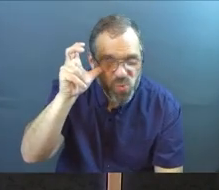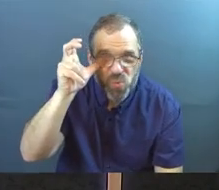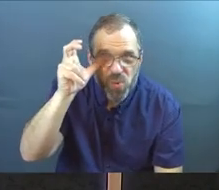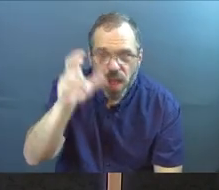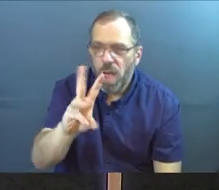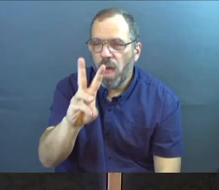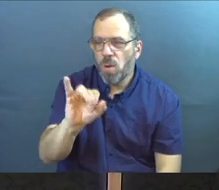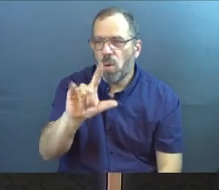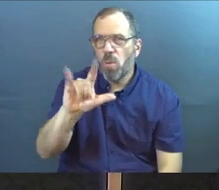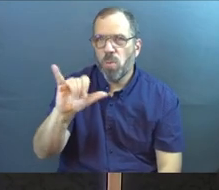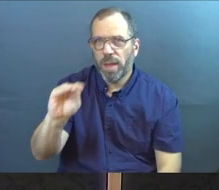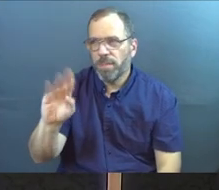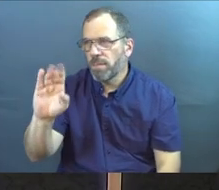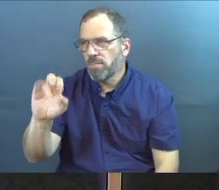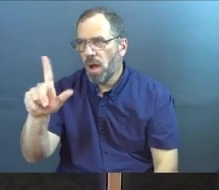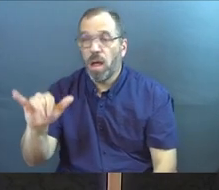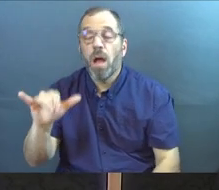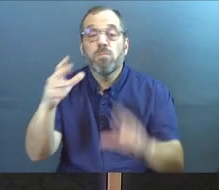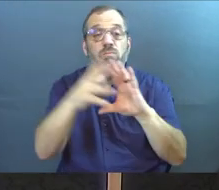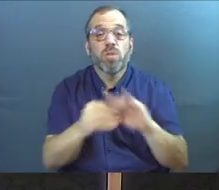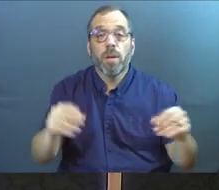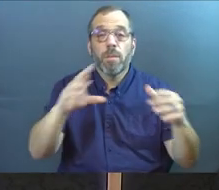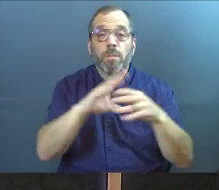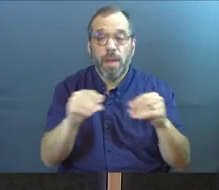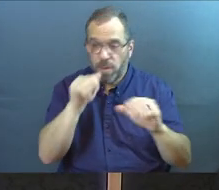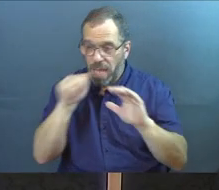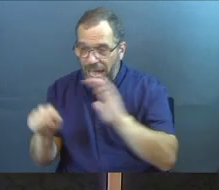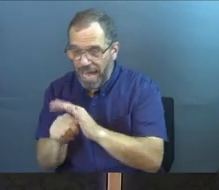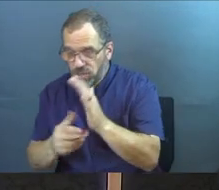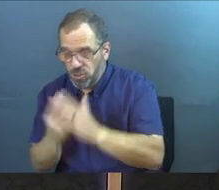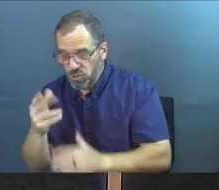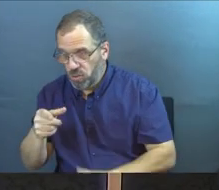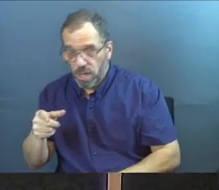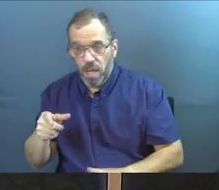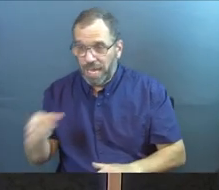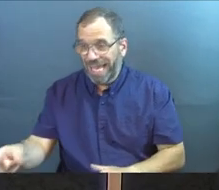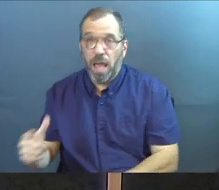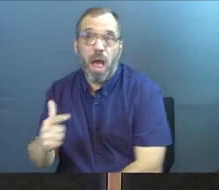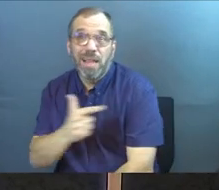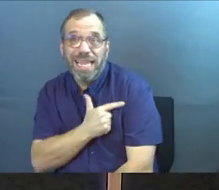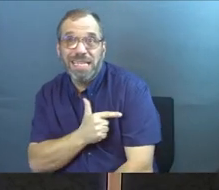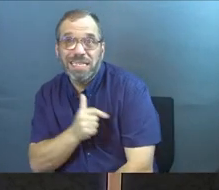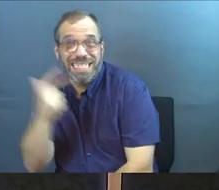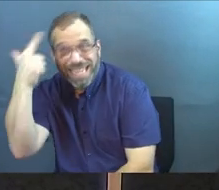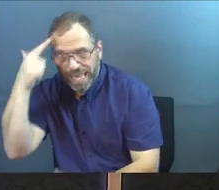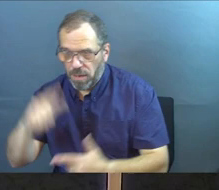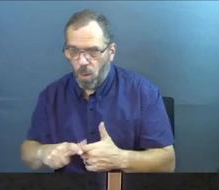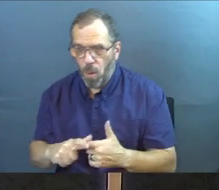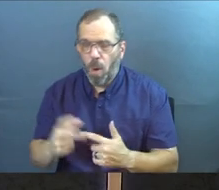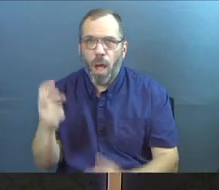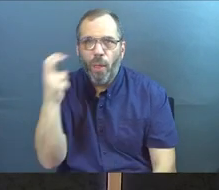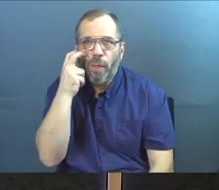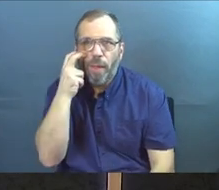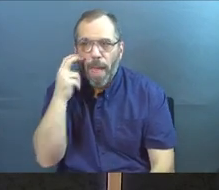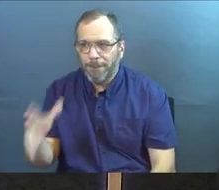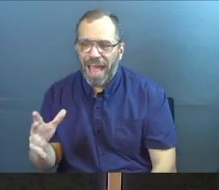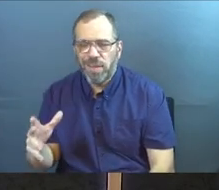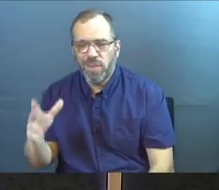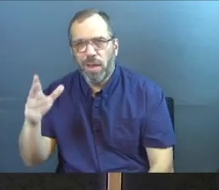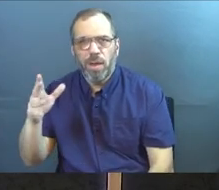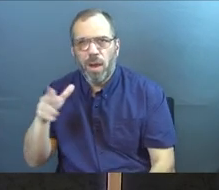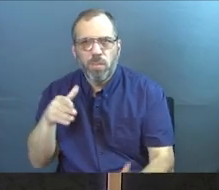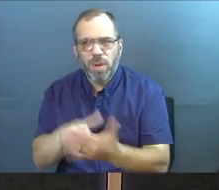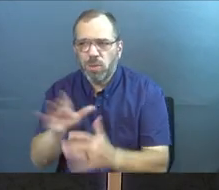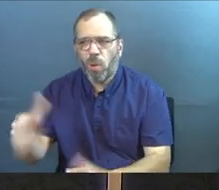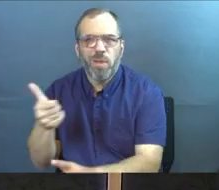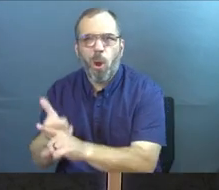William Barclay says it like this. He says, The parable conceals truth from those who are either too lazy to think or too blinded by their prejudice or